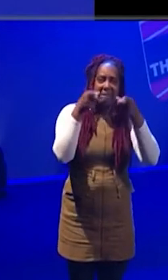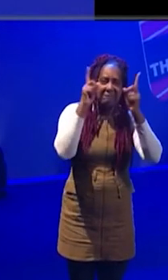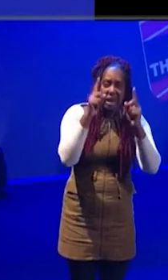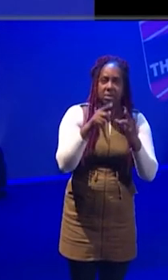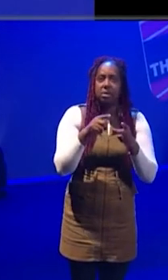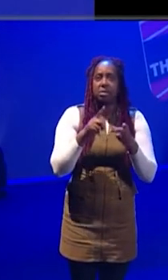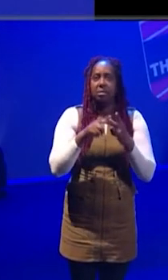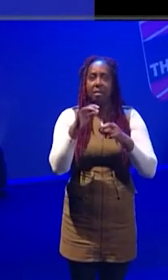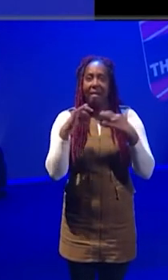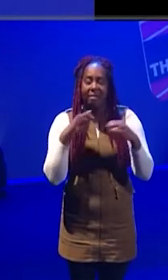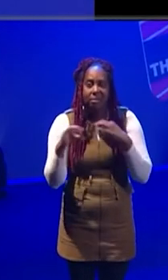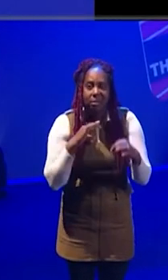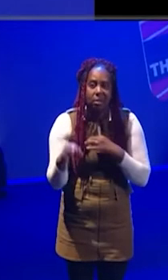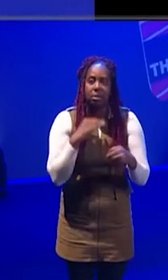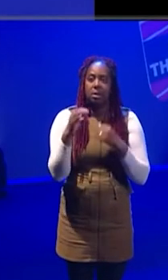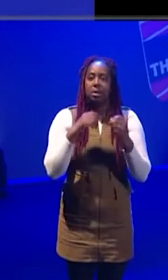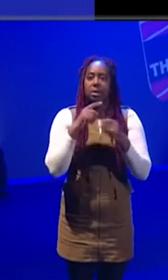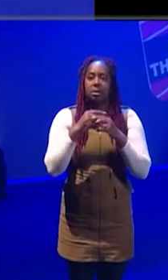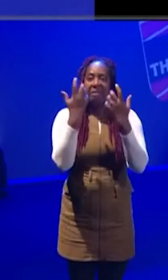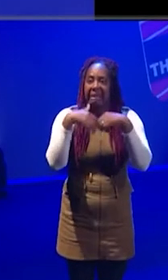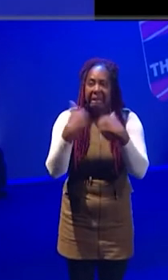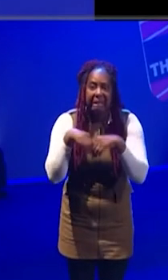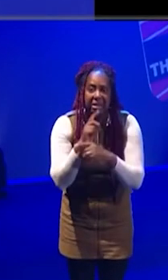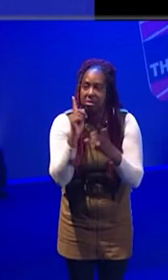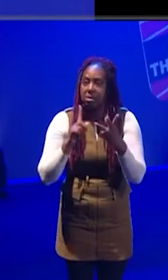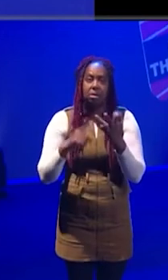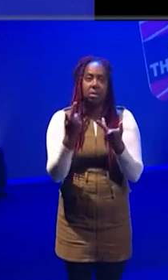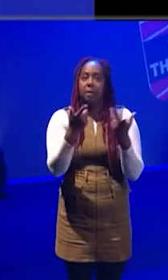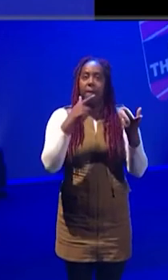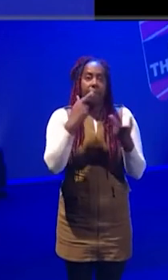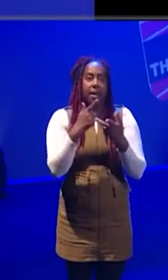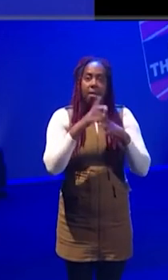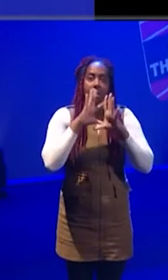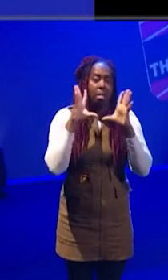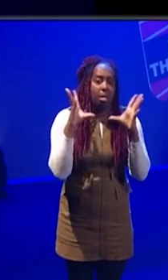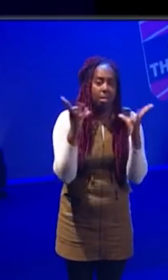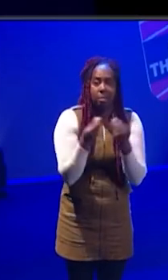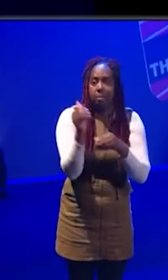They are the actors. They are the technicians. They are the wig makers. They are the blah, blah, blah, blah.